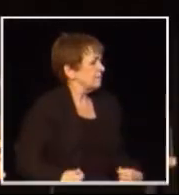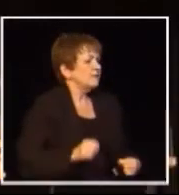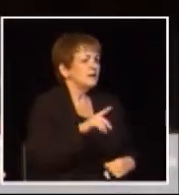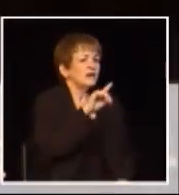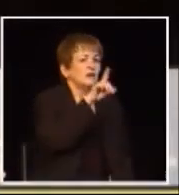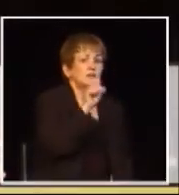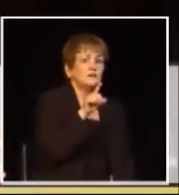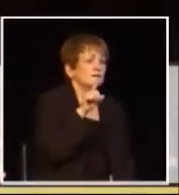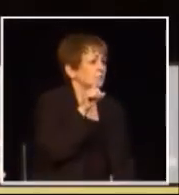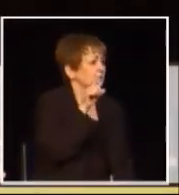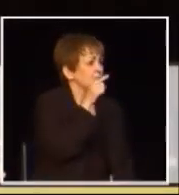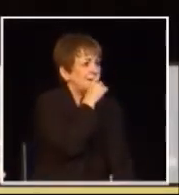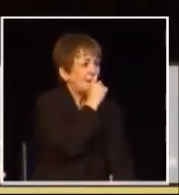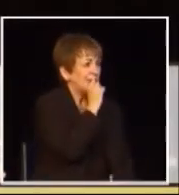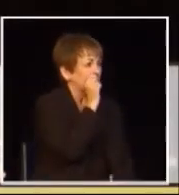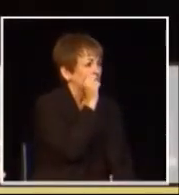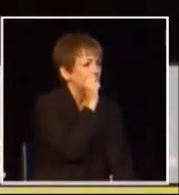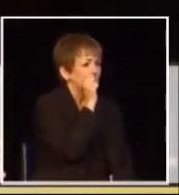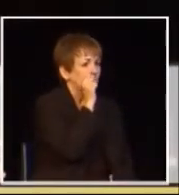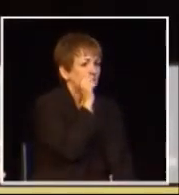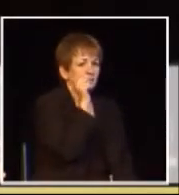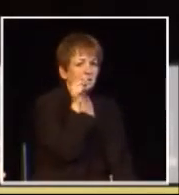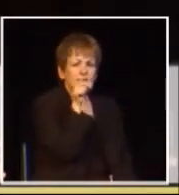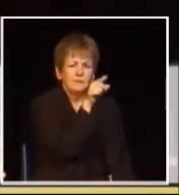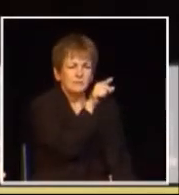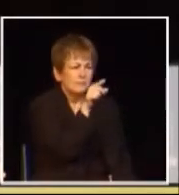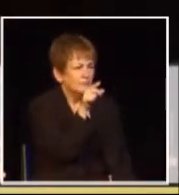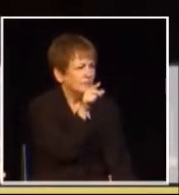thank you I'll take a question in the back here